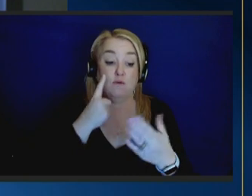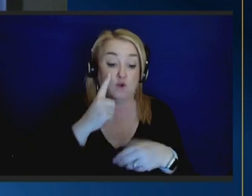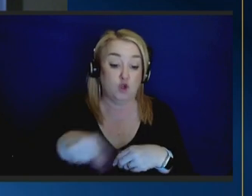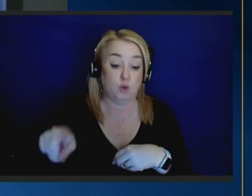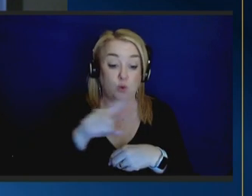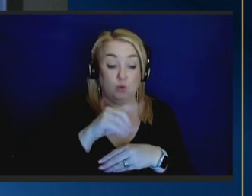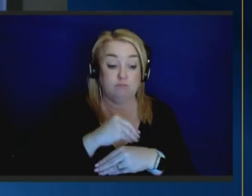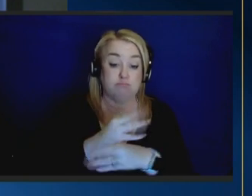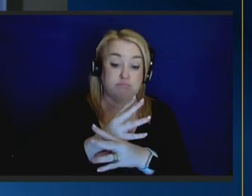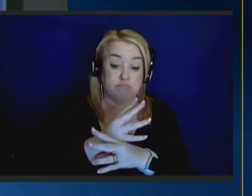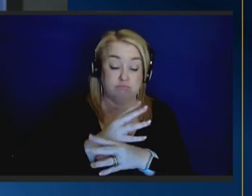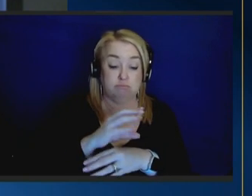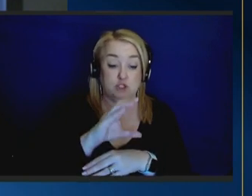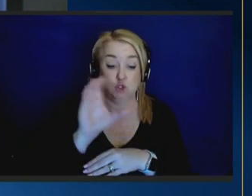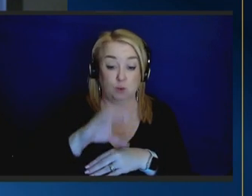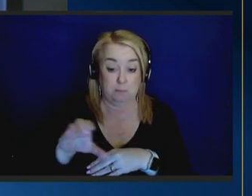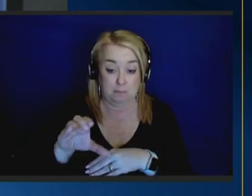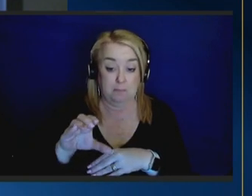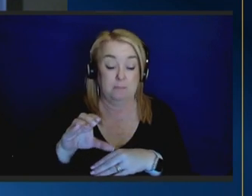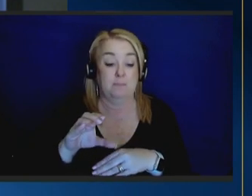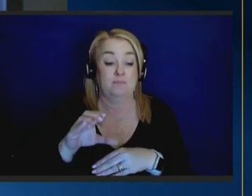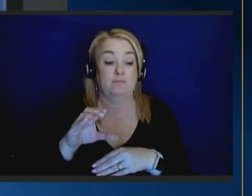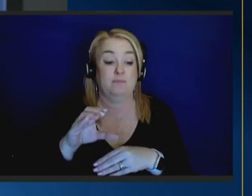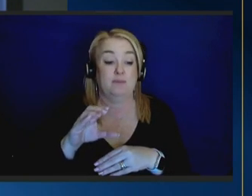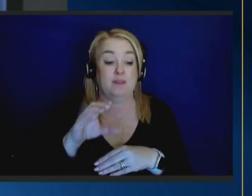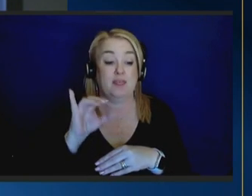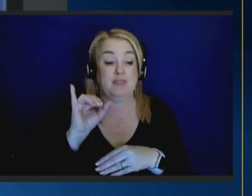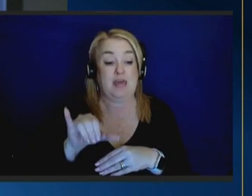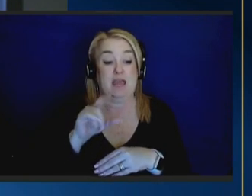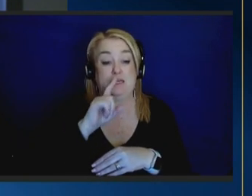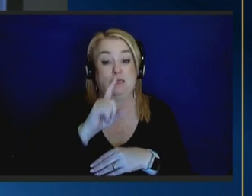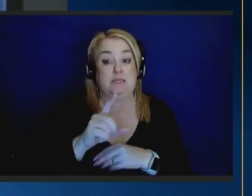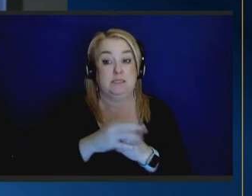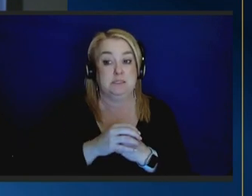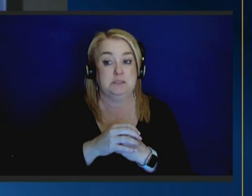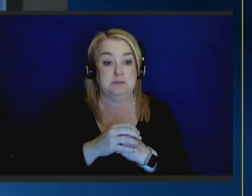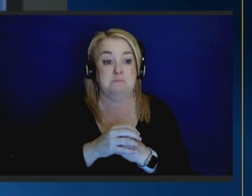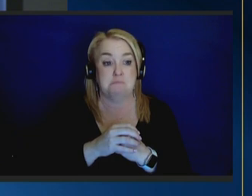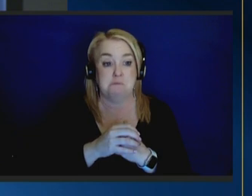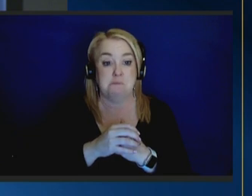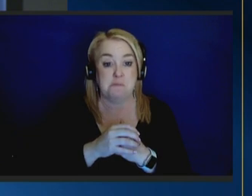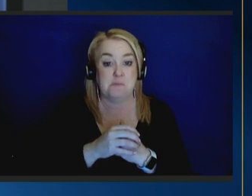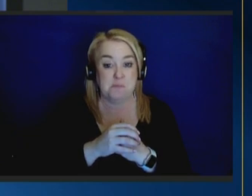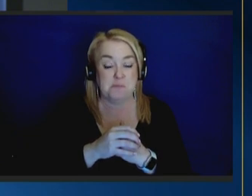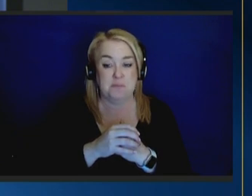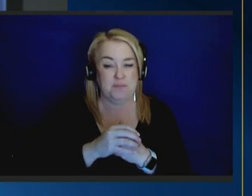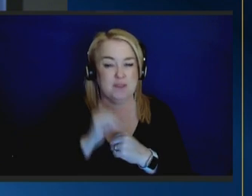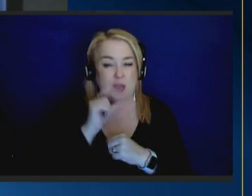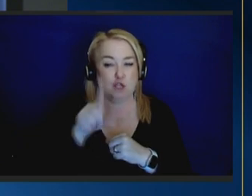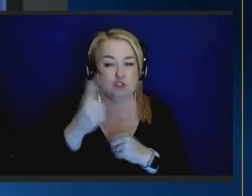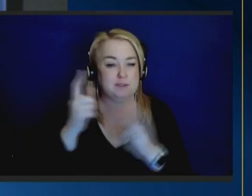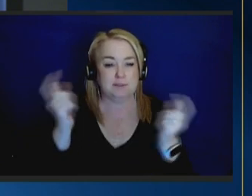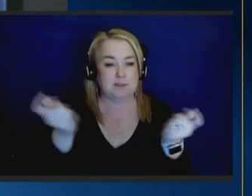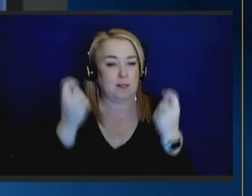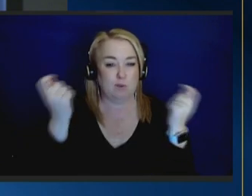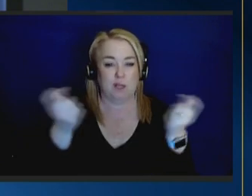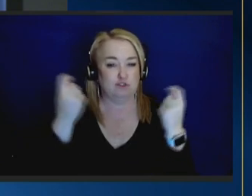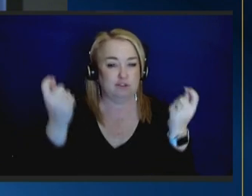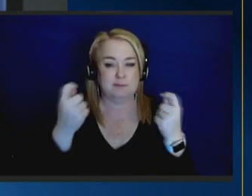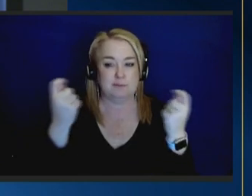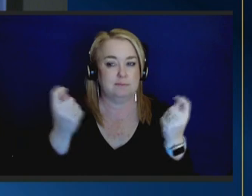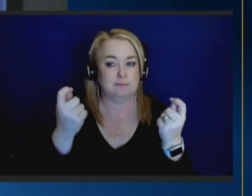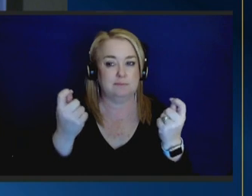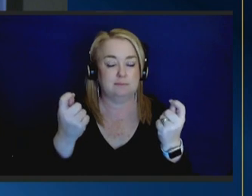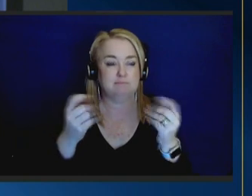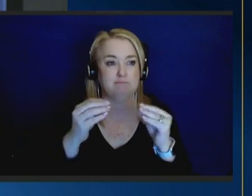streaming uh for being part of this this is uh it's not just a celebration it's an